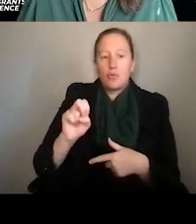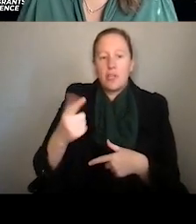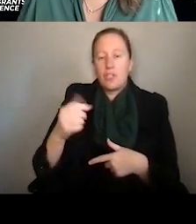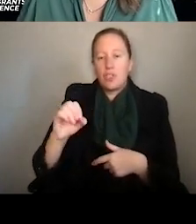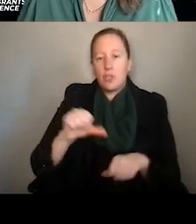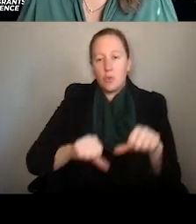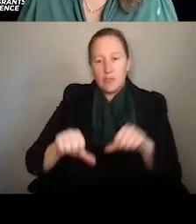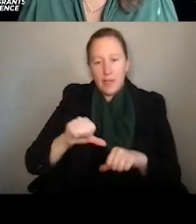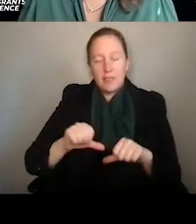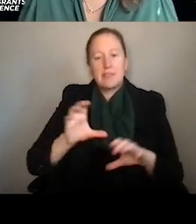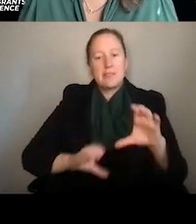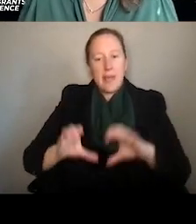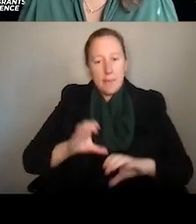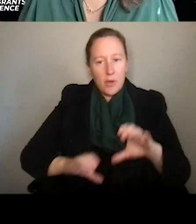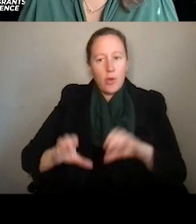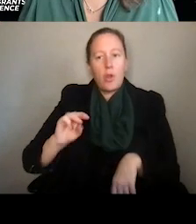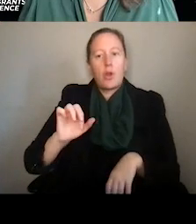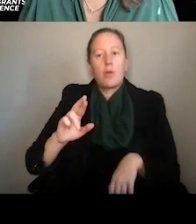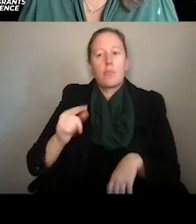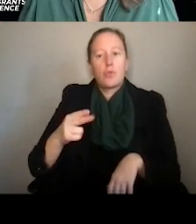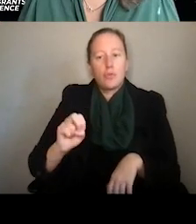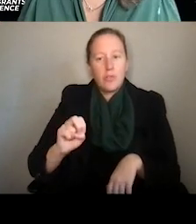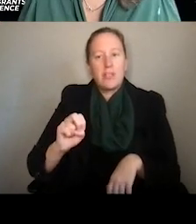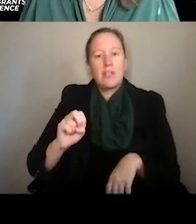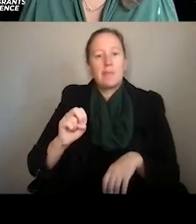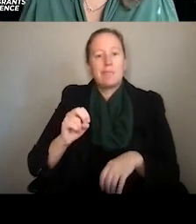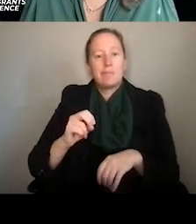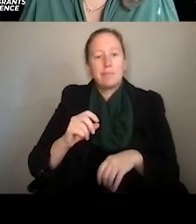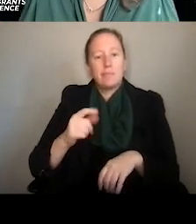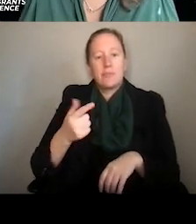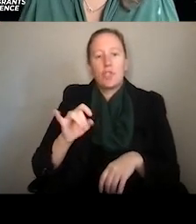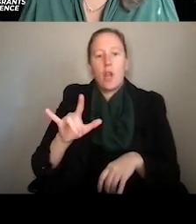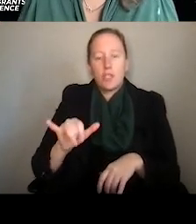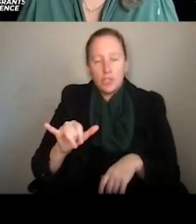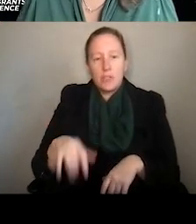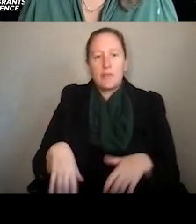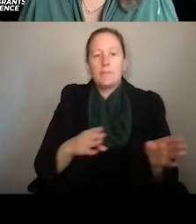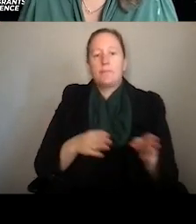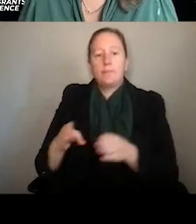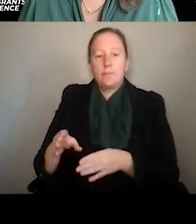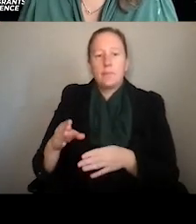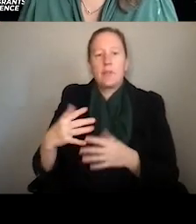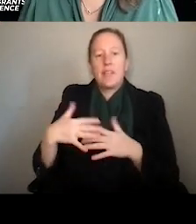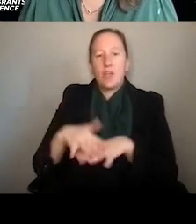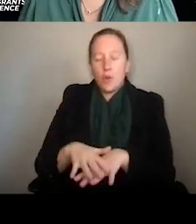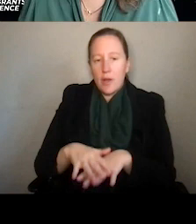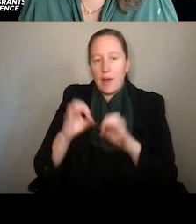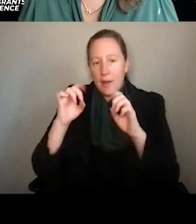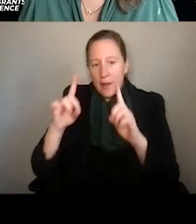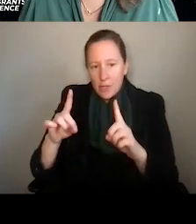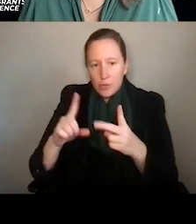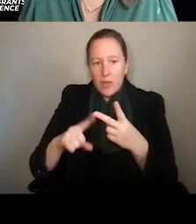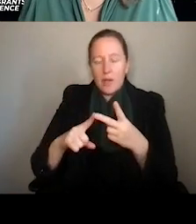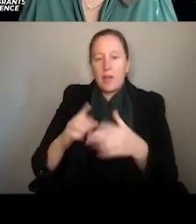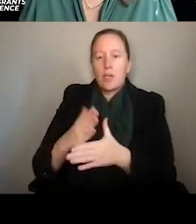where chemical oceanography and marine geology and geophysics live. And then the integrative section, which houses education and the major shared